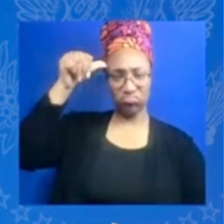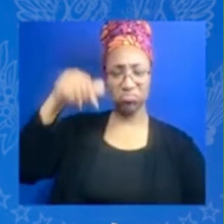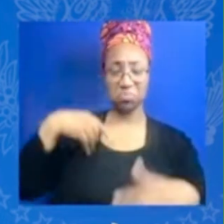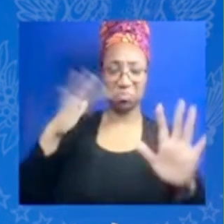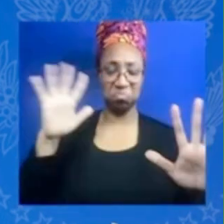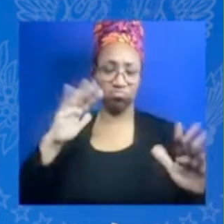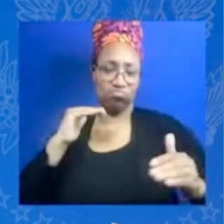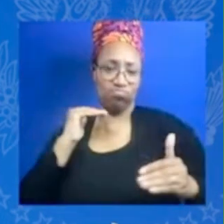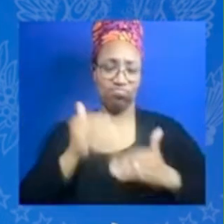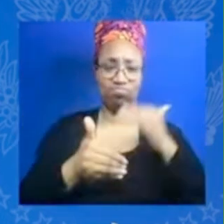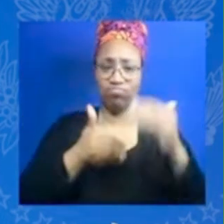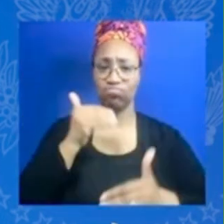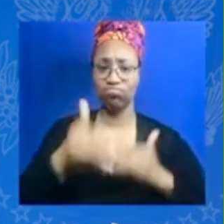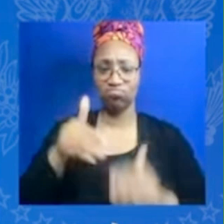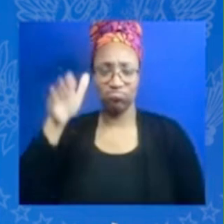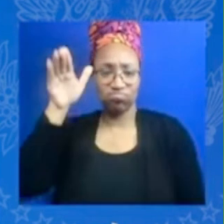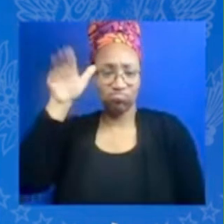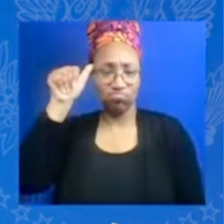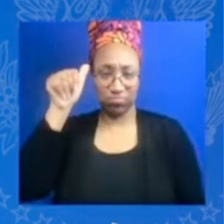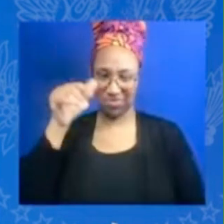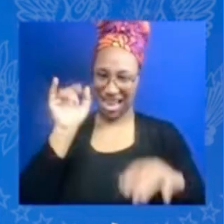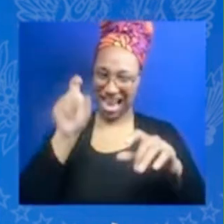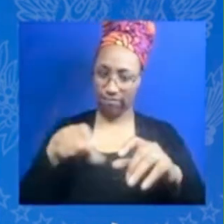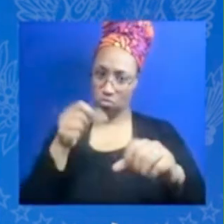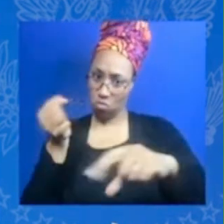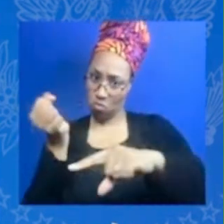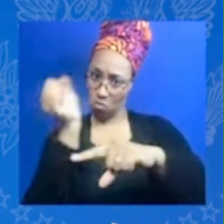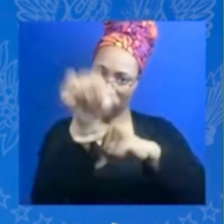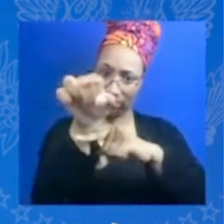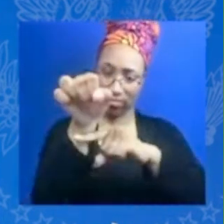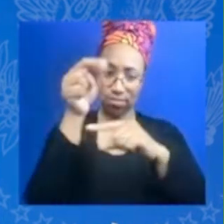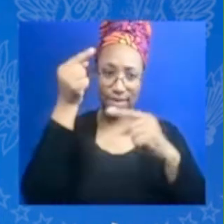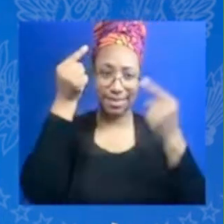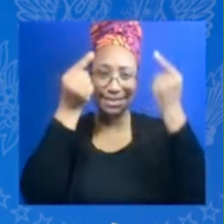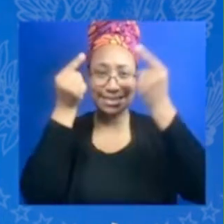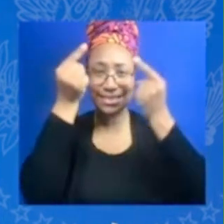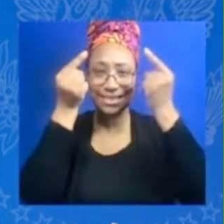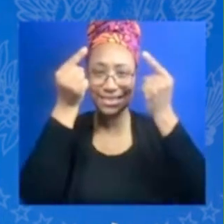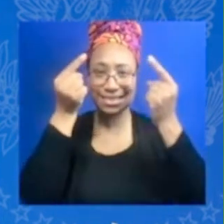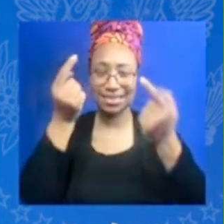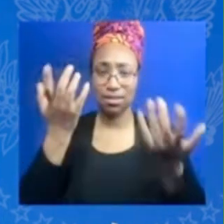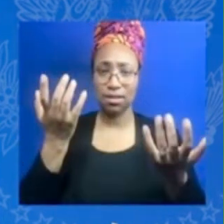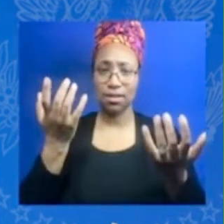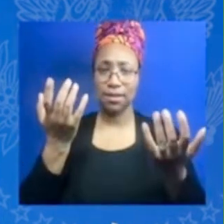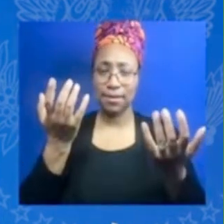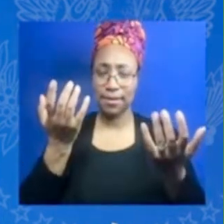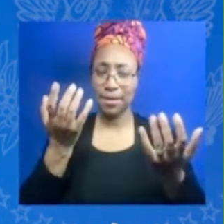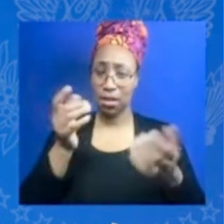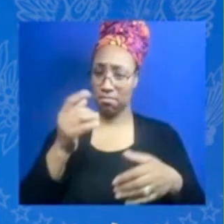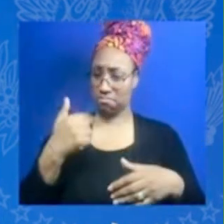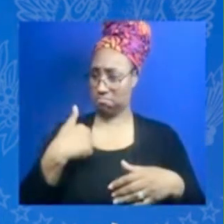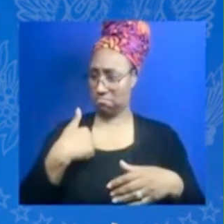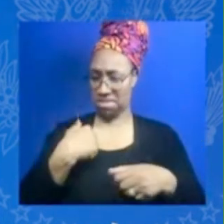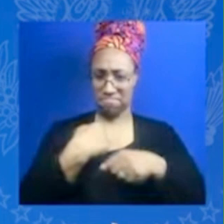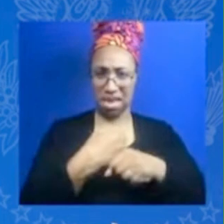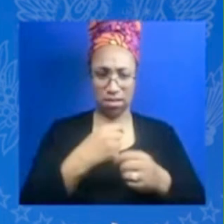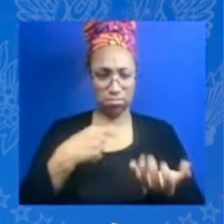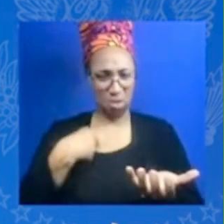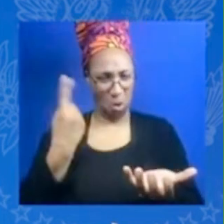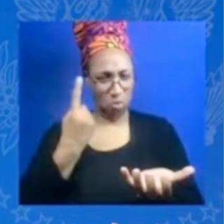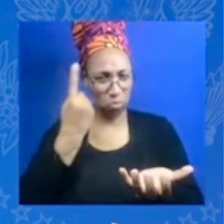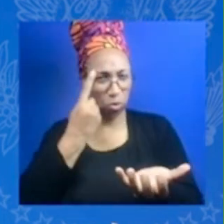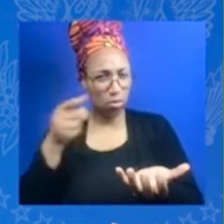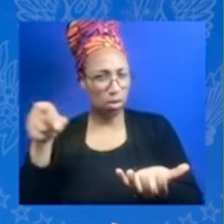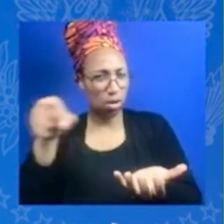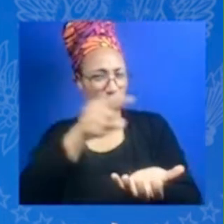beginning it was press how are people going to learn about what I'm making and then where is it going to be sold and so I made a list of everywhere that I could get